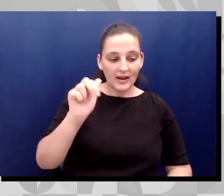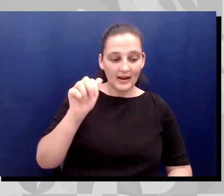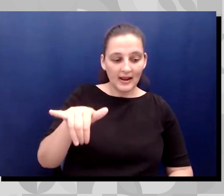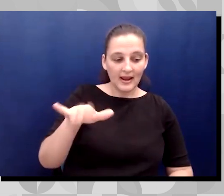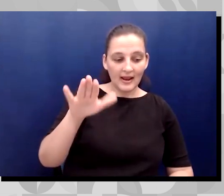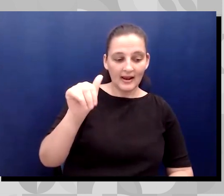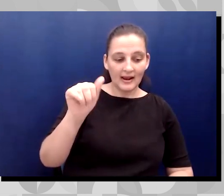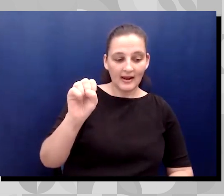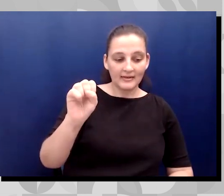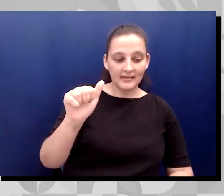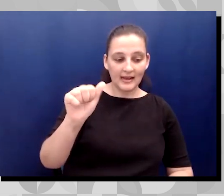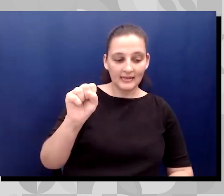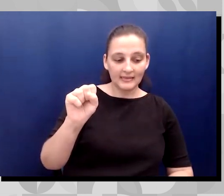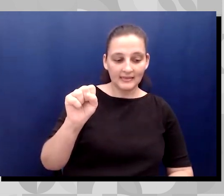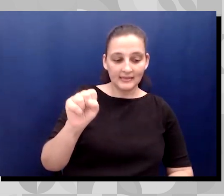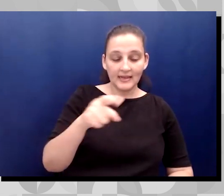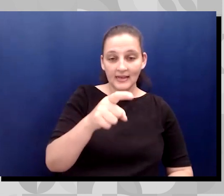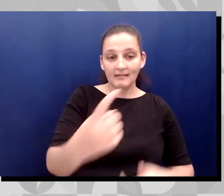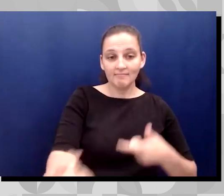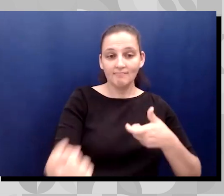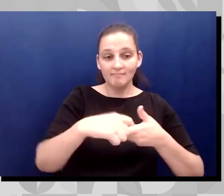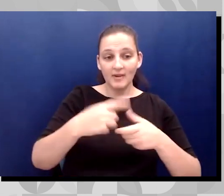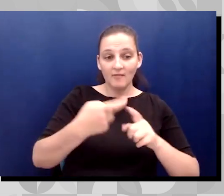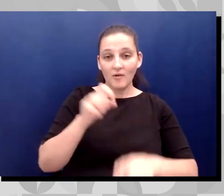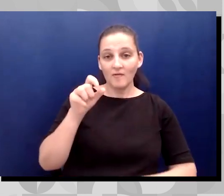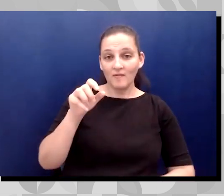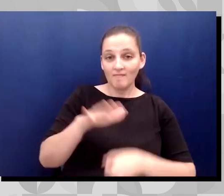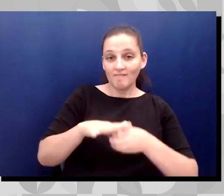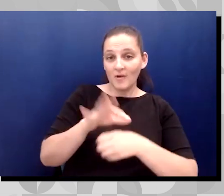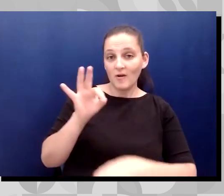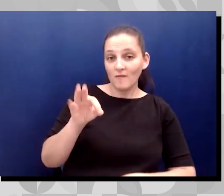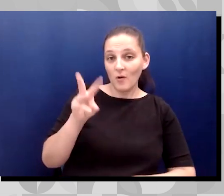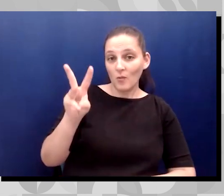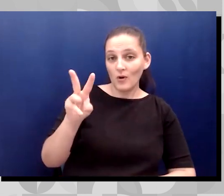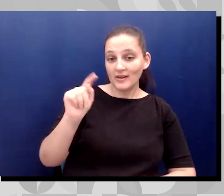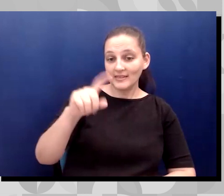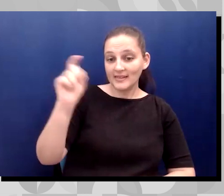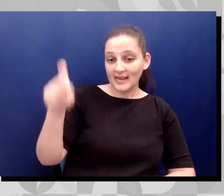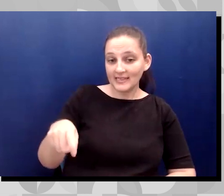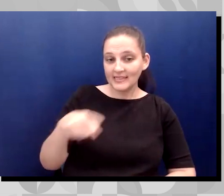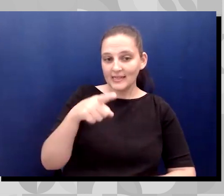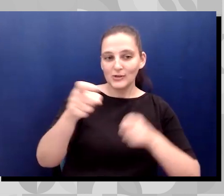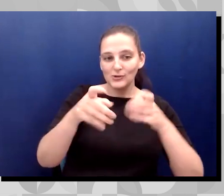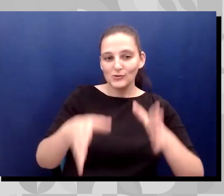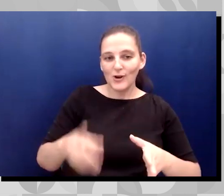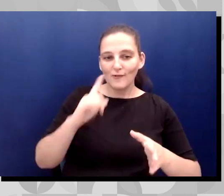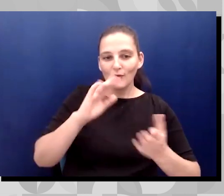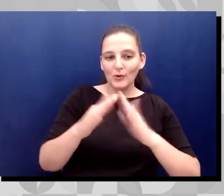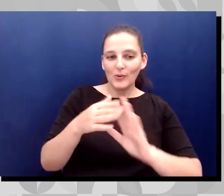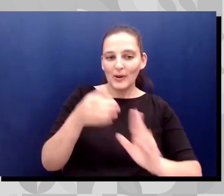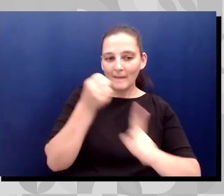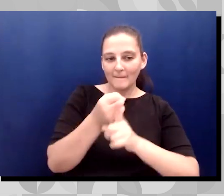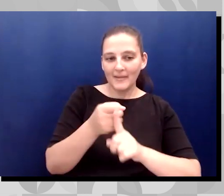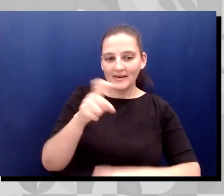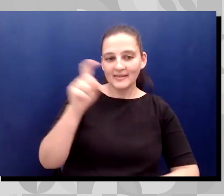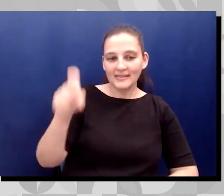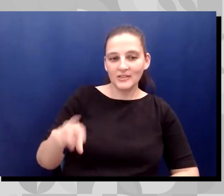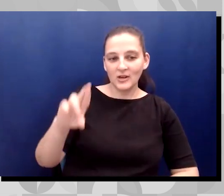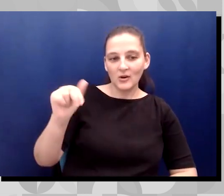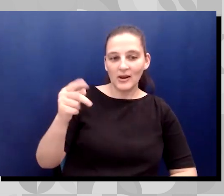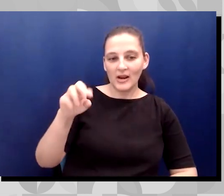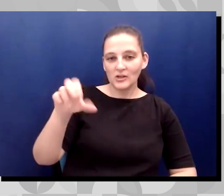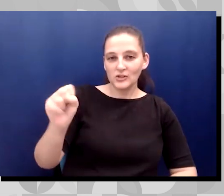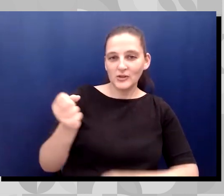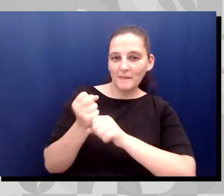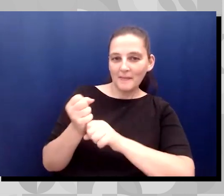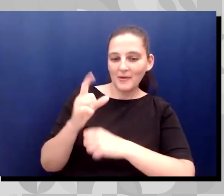calling in from Fort Worth, Texas, who is the Director of Community Impact at the Texas Rangers Baseball Club. Ray,